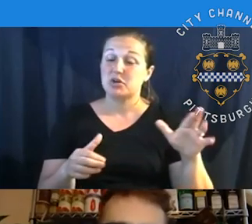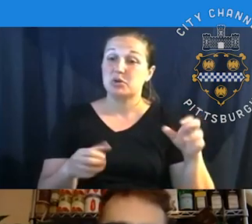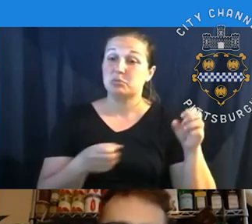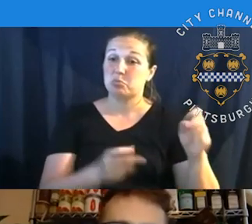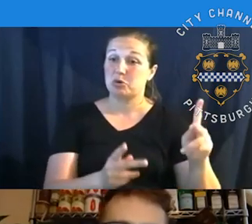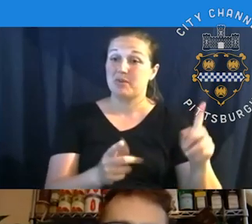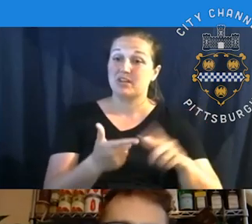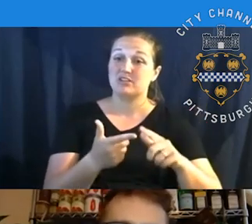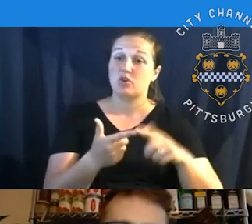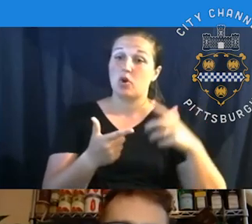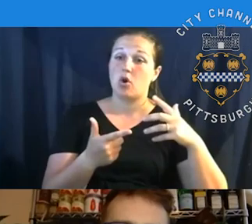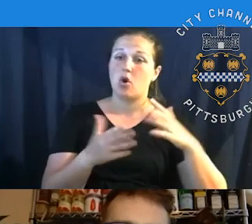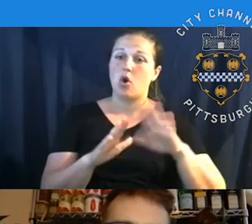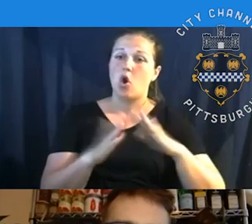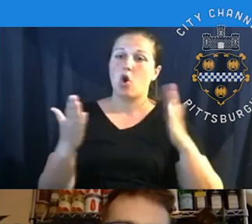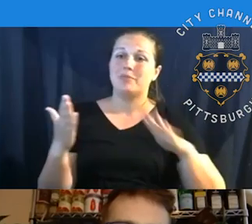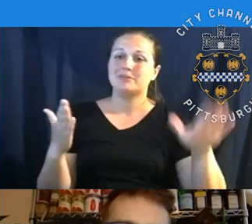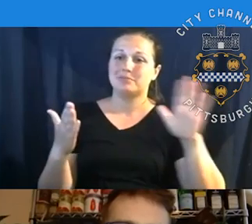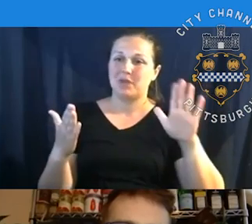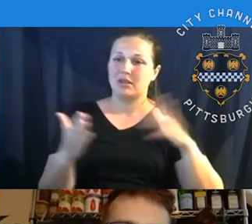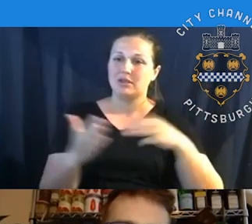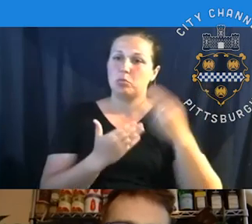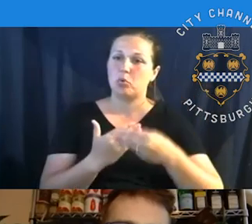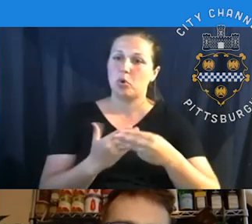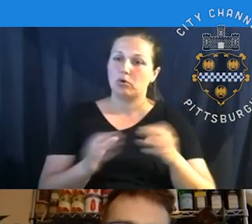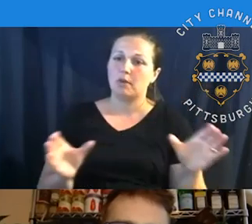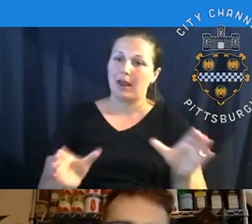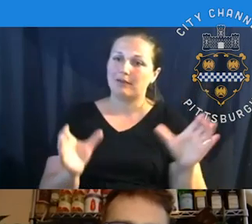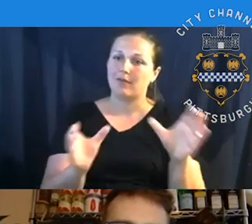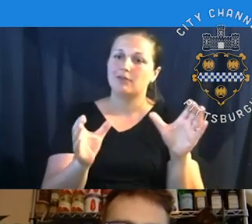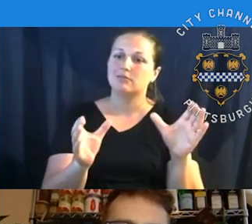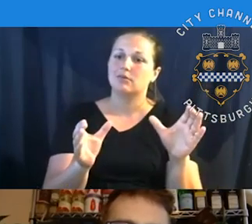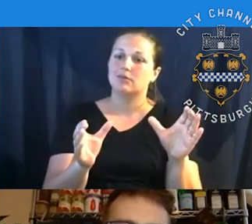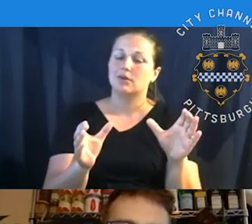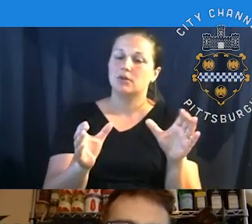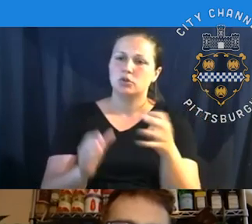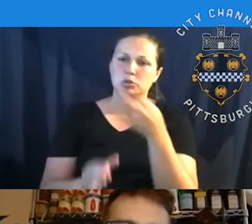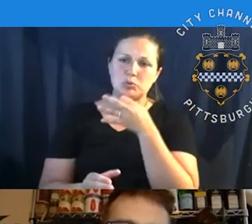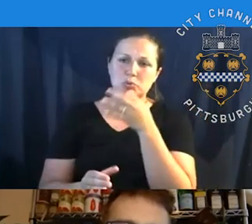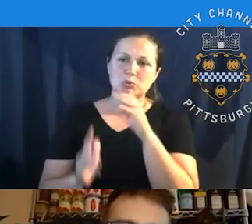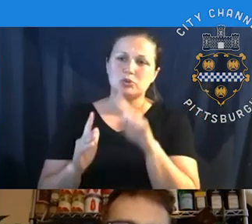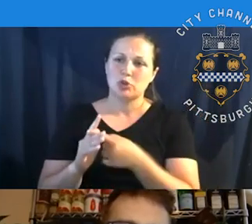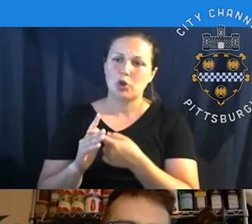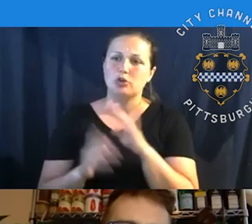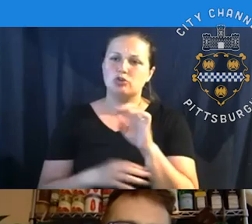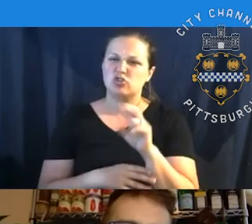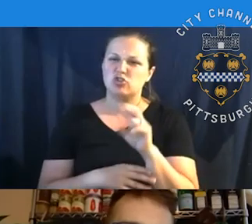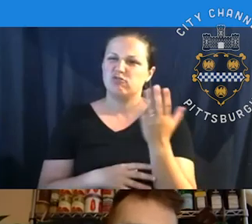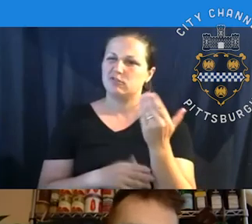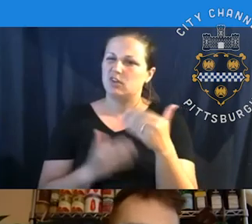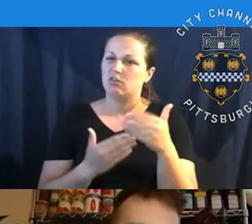open space, um, program activation, um, that will soon start, uh, the 15th or soon thereafter, uh,